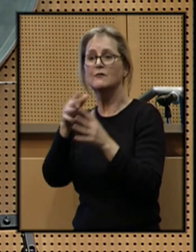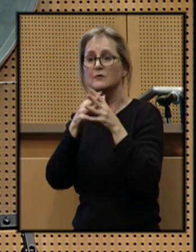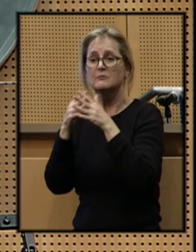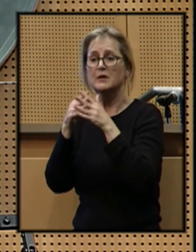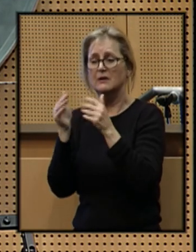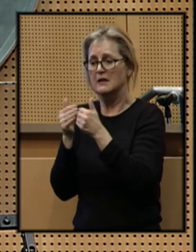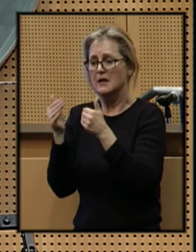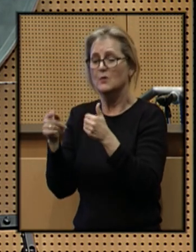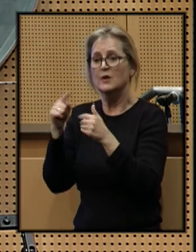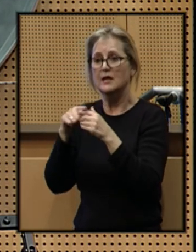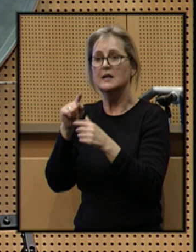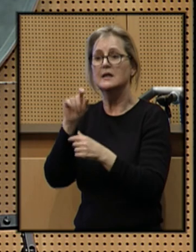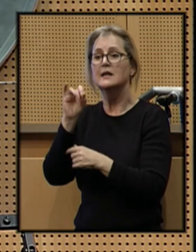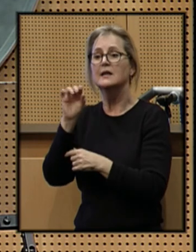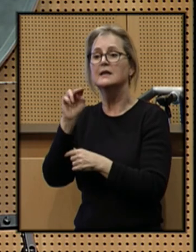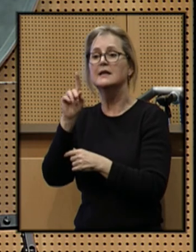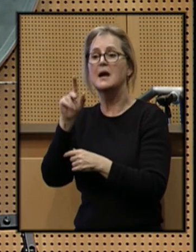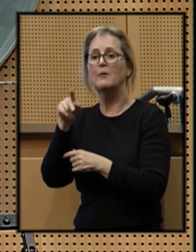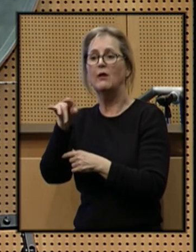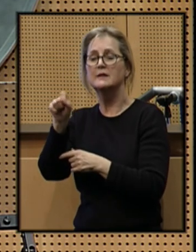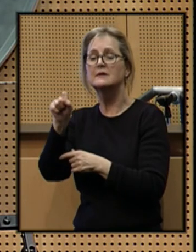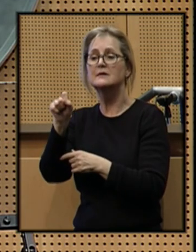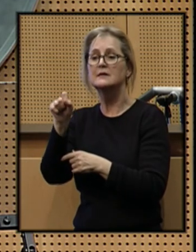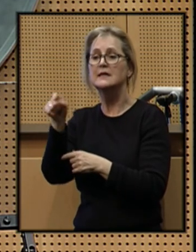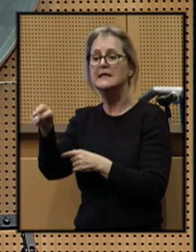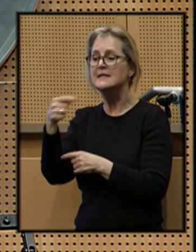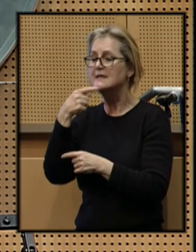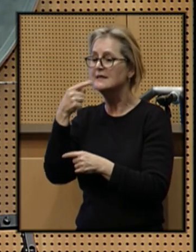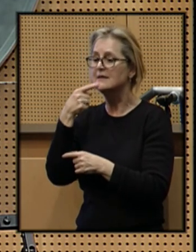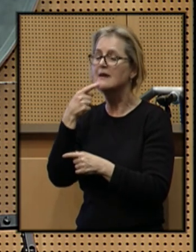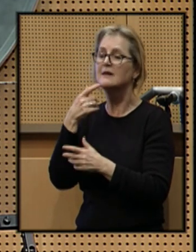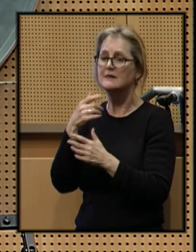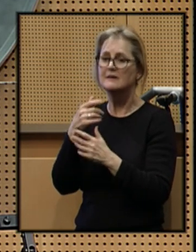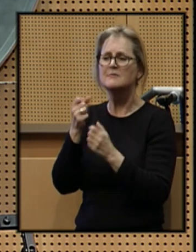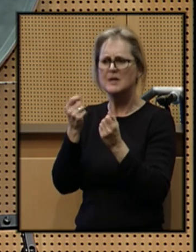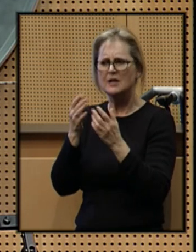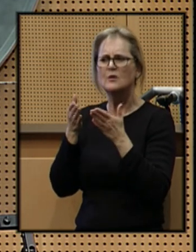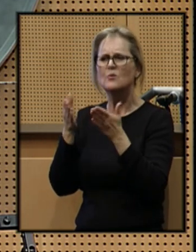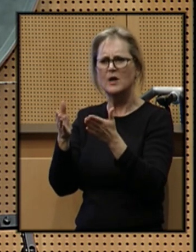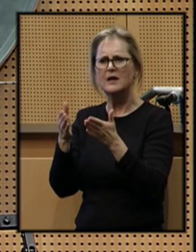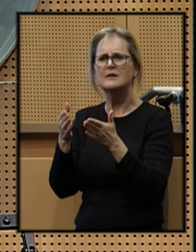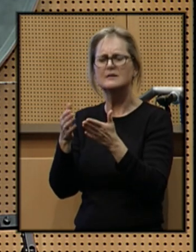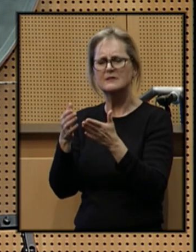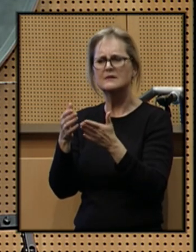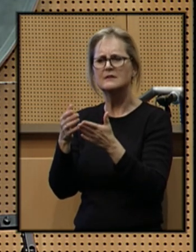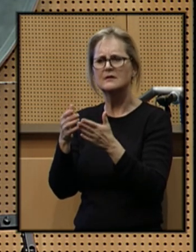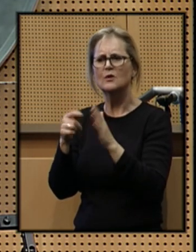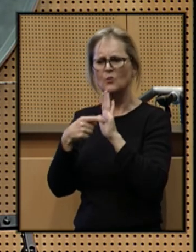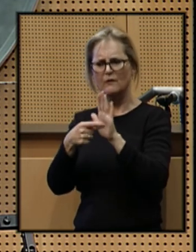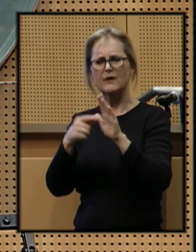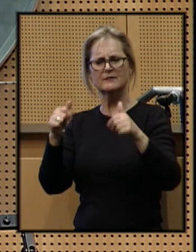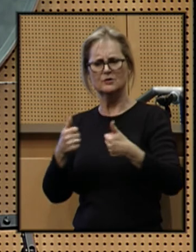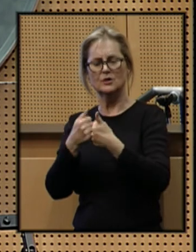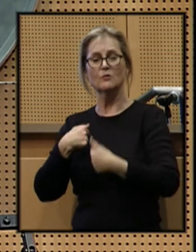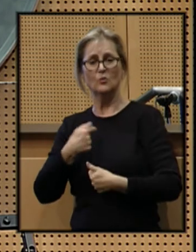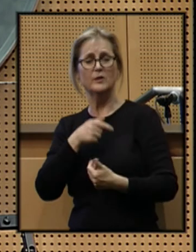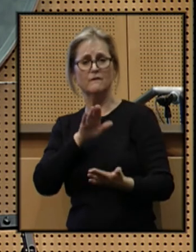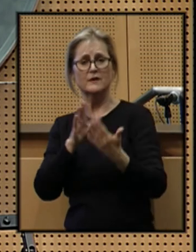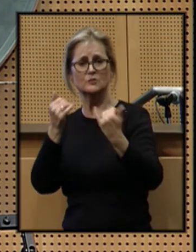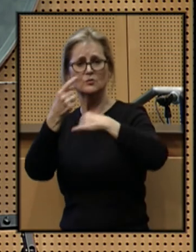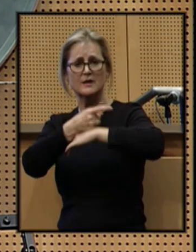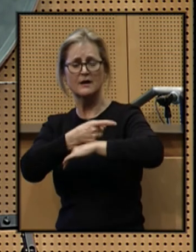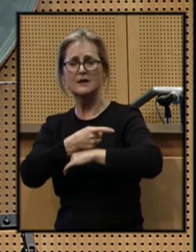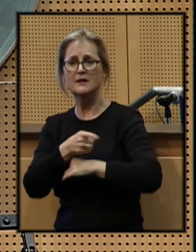neighborhood in Indianapolis. What he said in many ways reflects the challenges we face today.